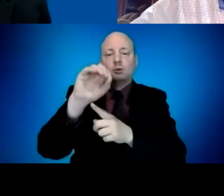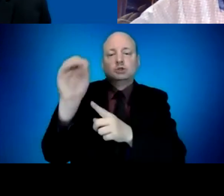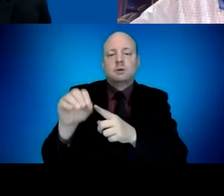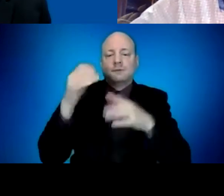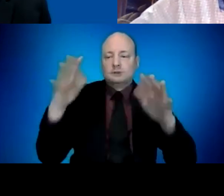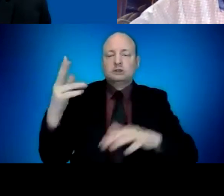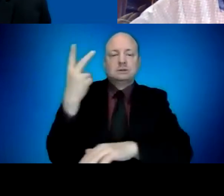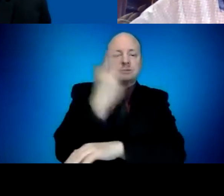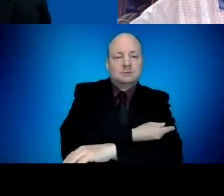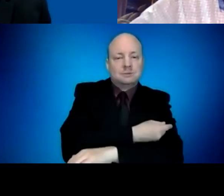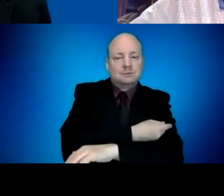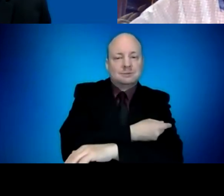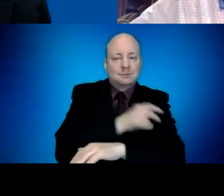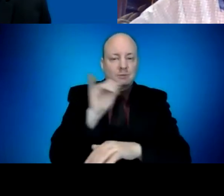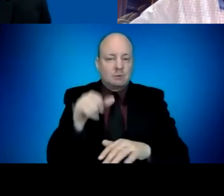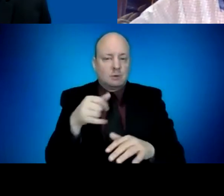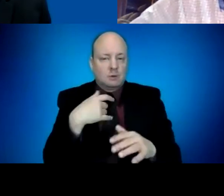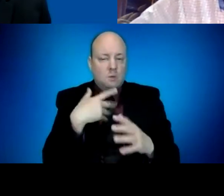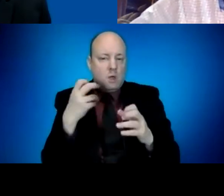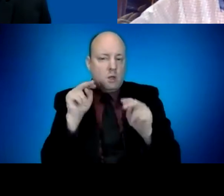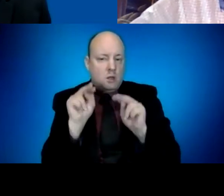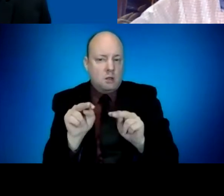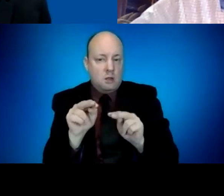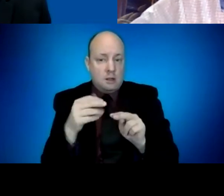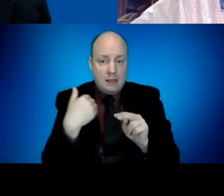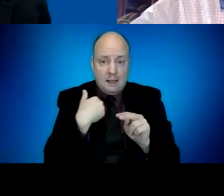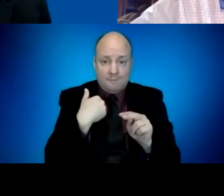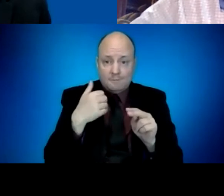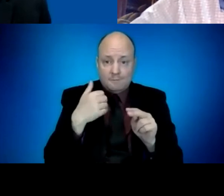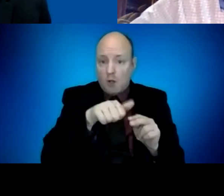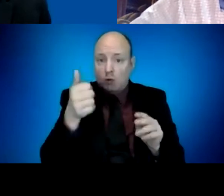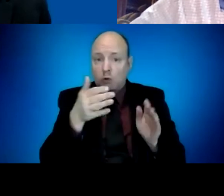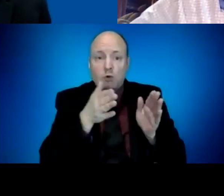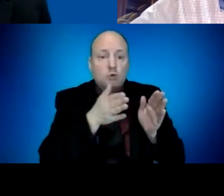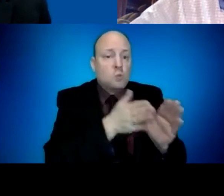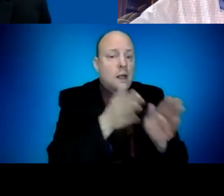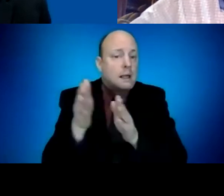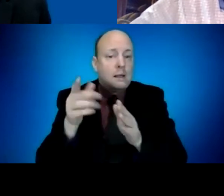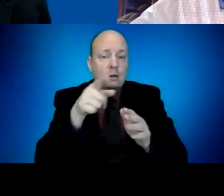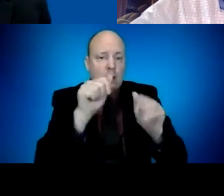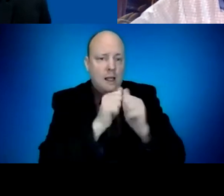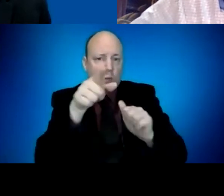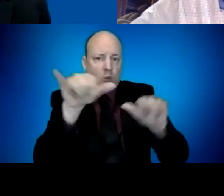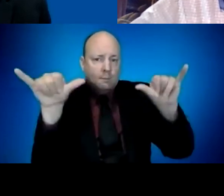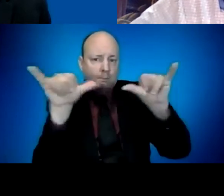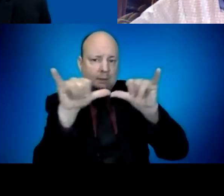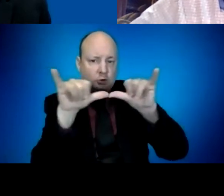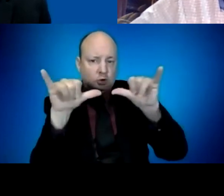metrics or other ways that the state is measuring whether all the everybody is being